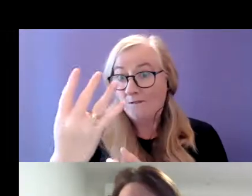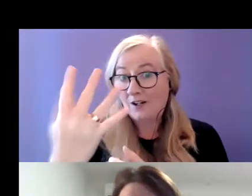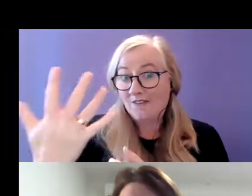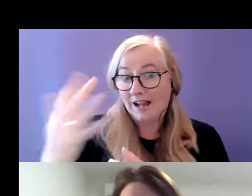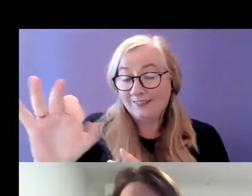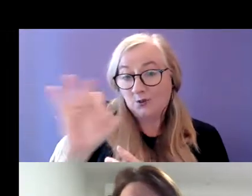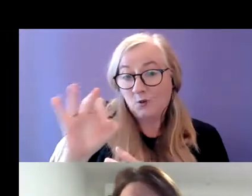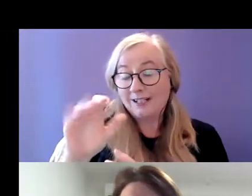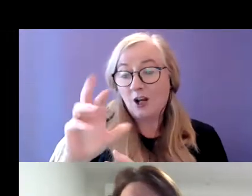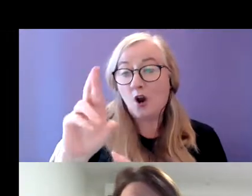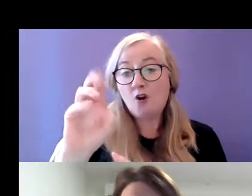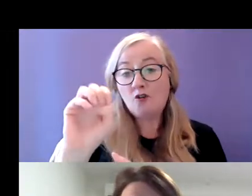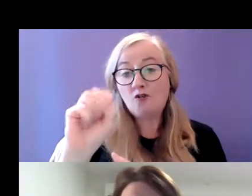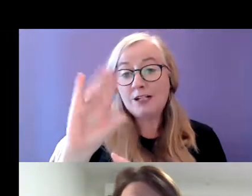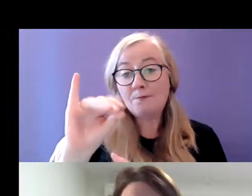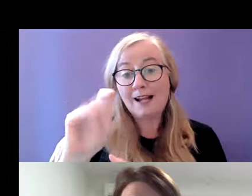from the Dorses of Charity.